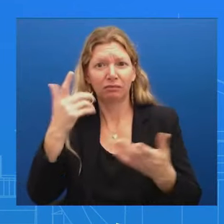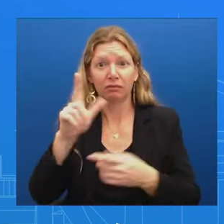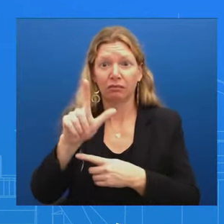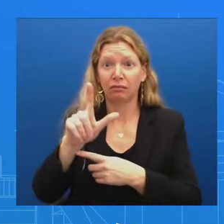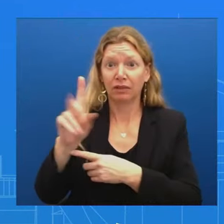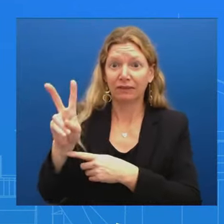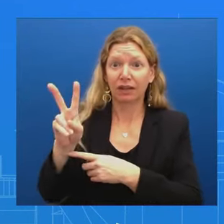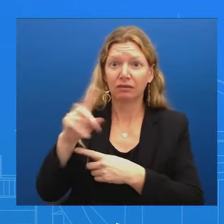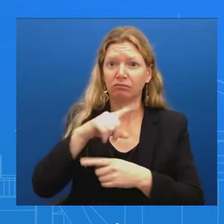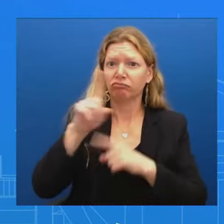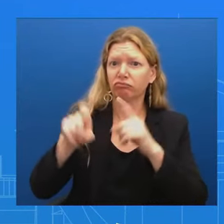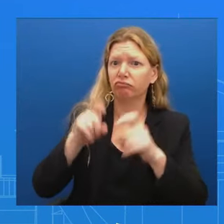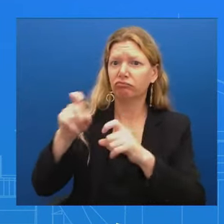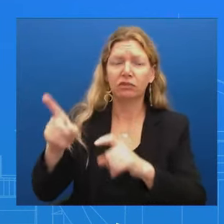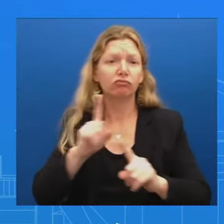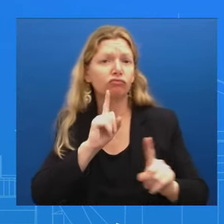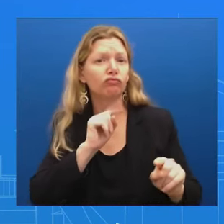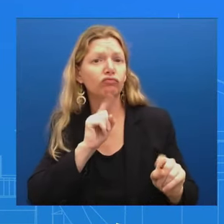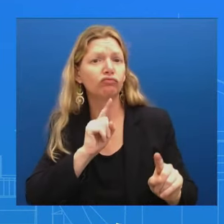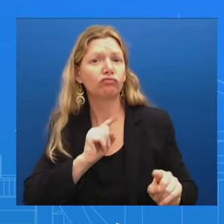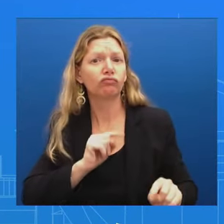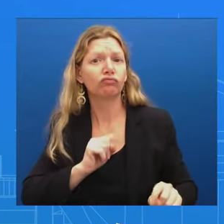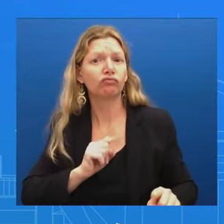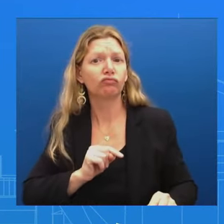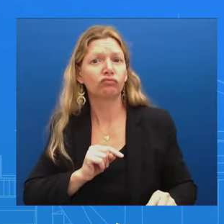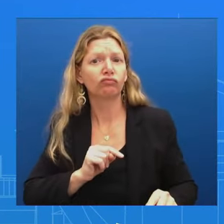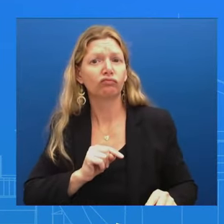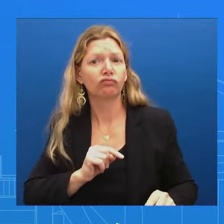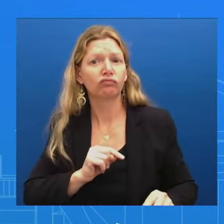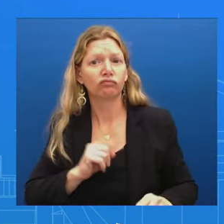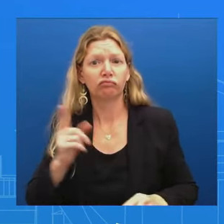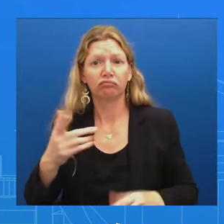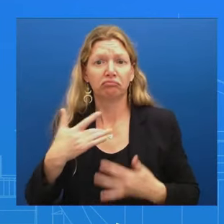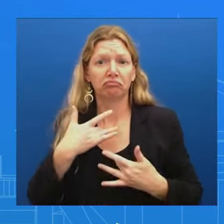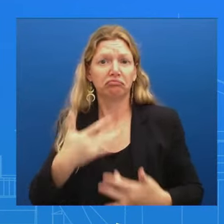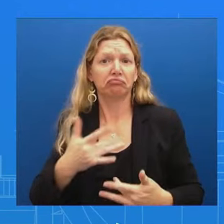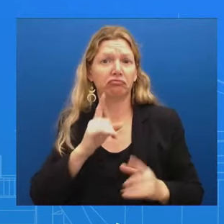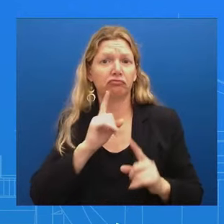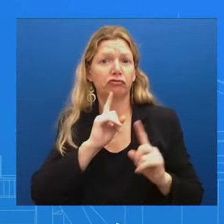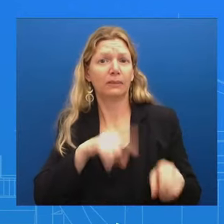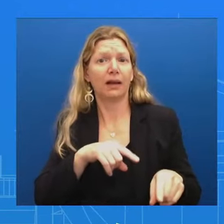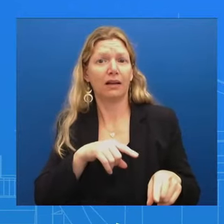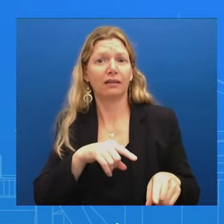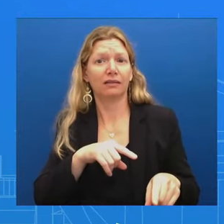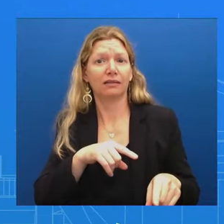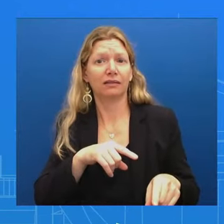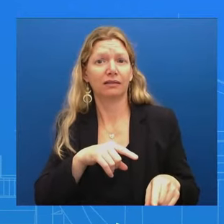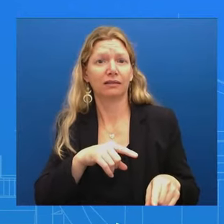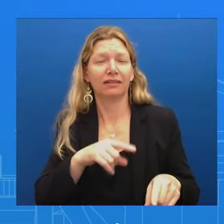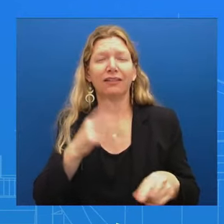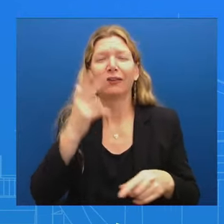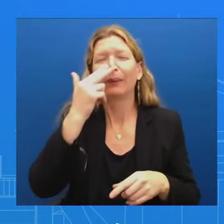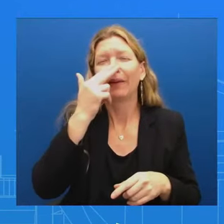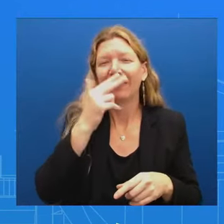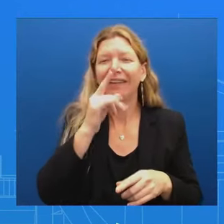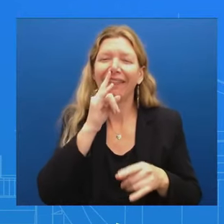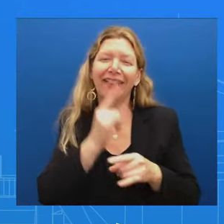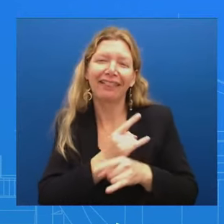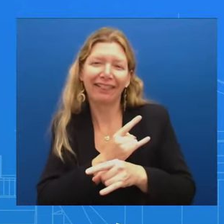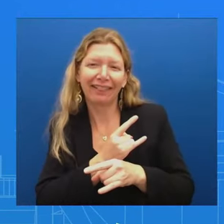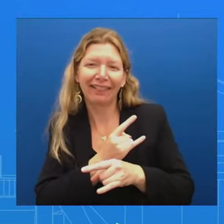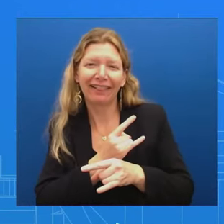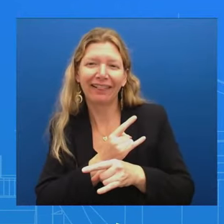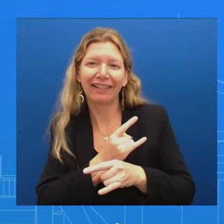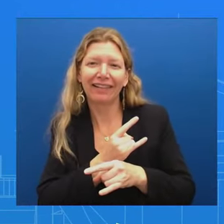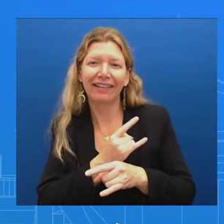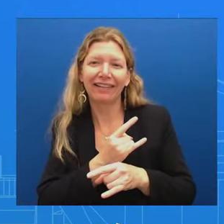And he tends to answer them in a light way, a funny way And is sharp with his answers to some of you about that And